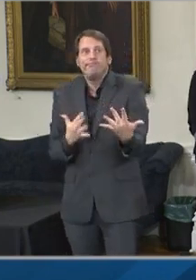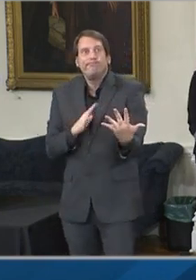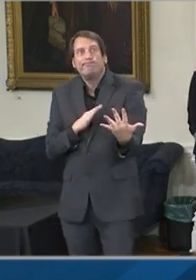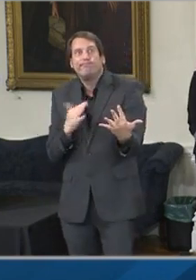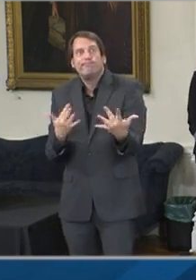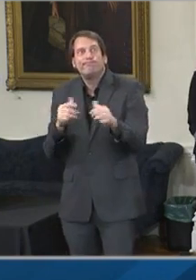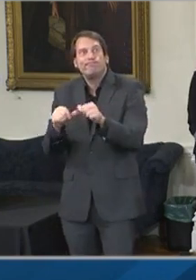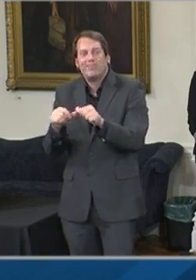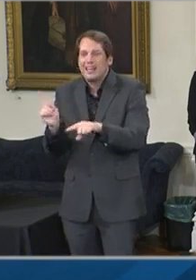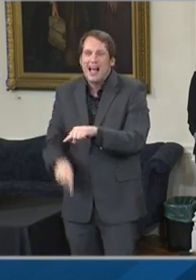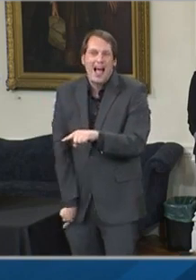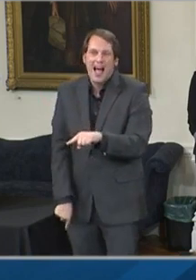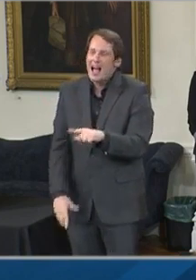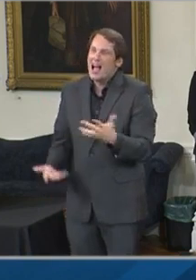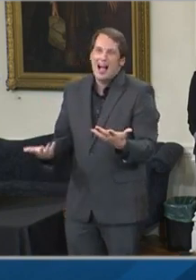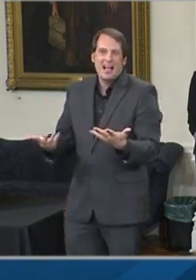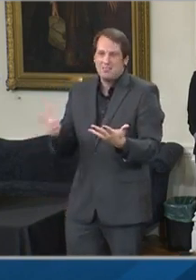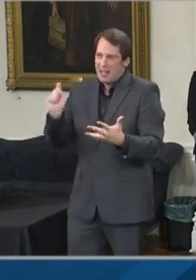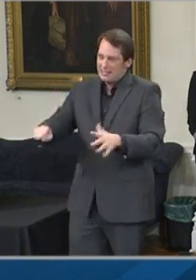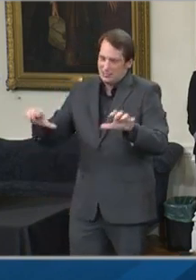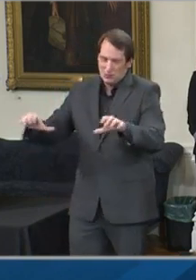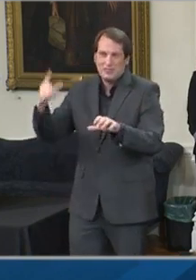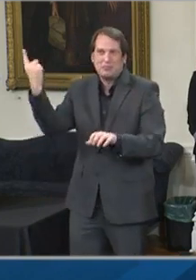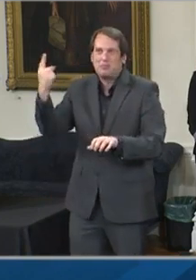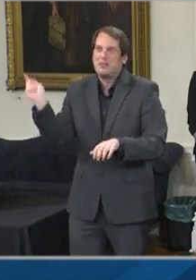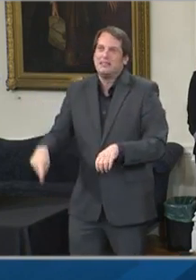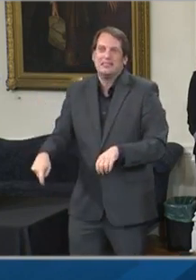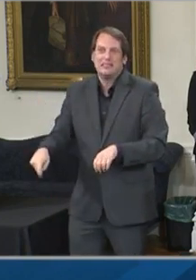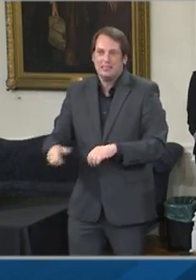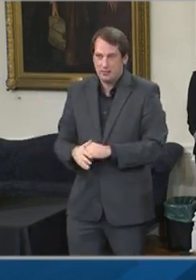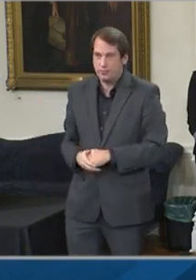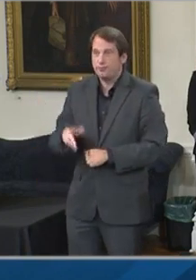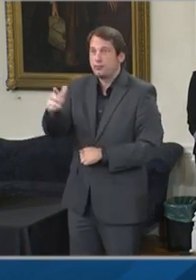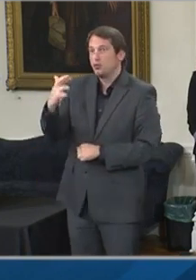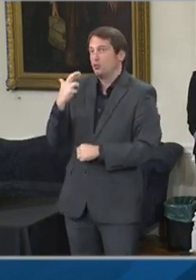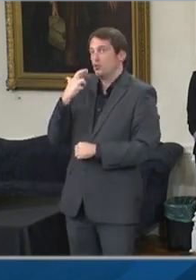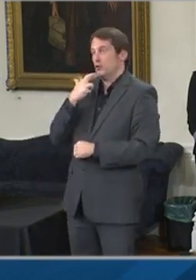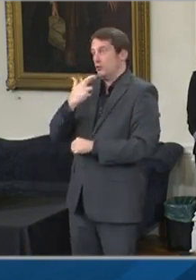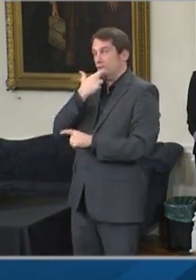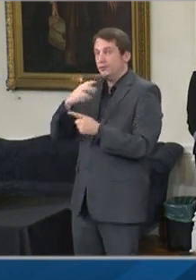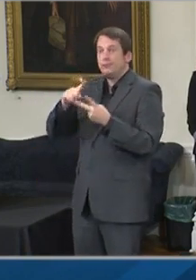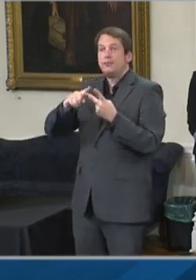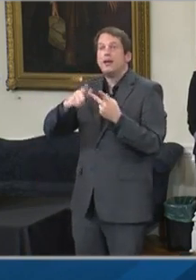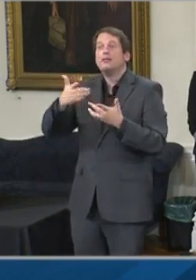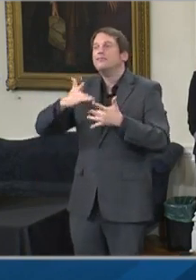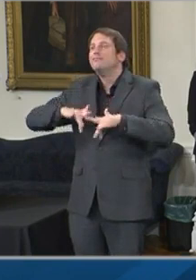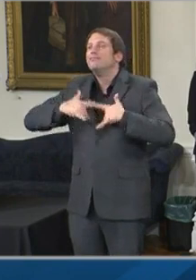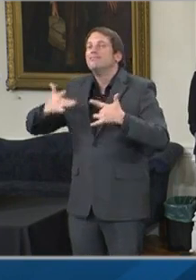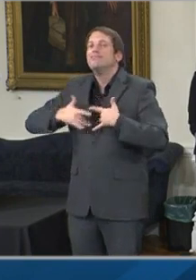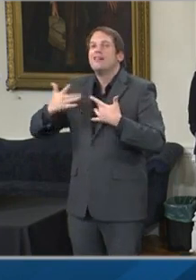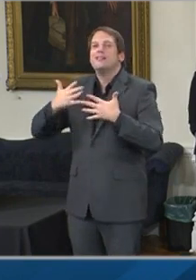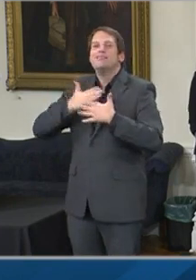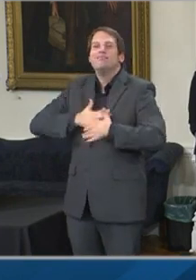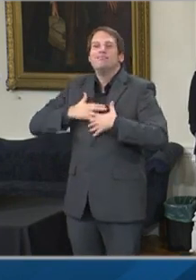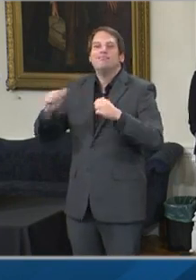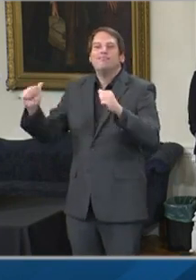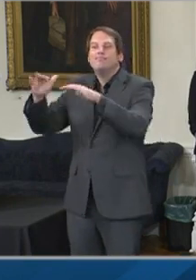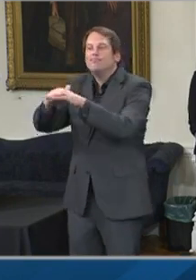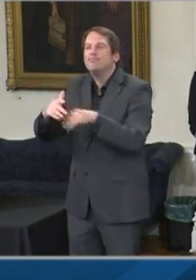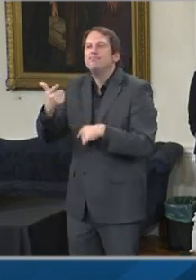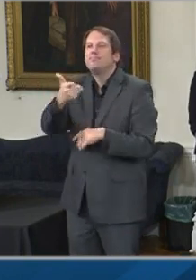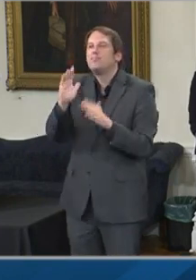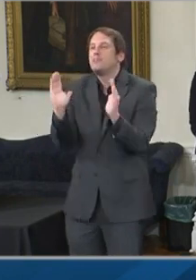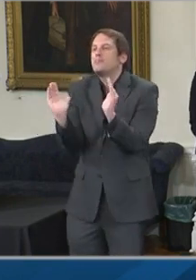restaurants, entertainment venues, and our small mom-and-pop shops along our main